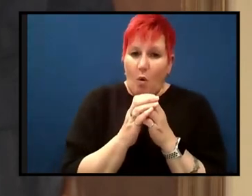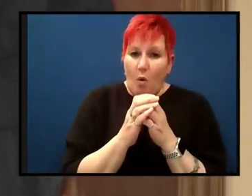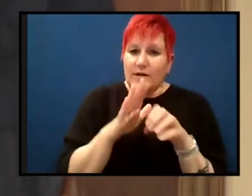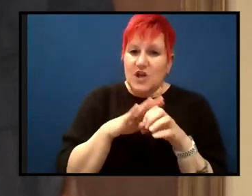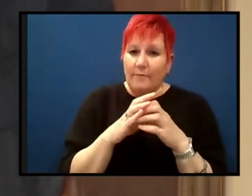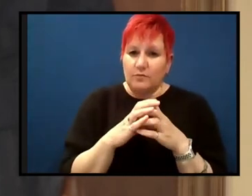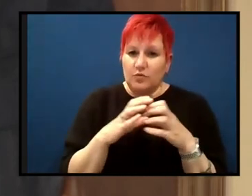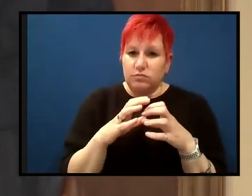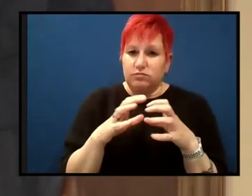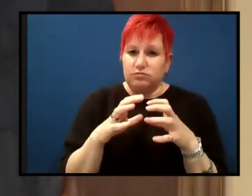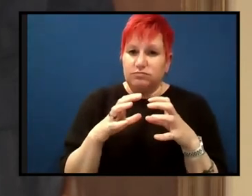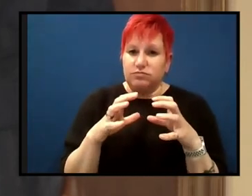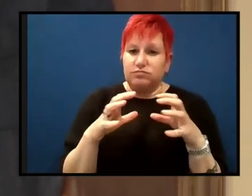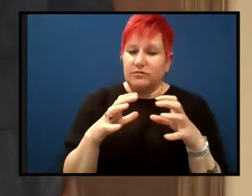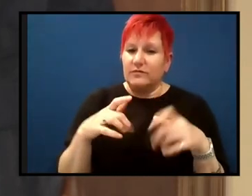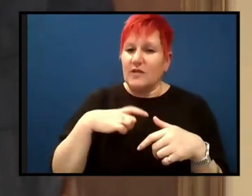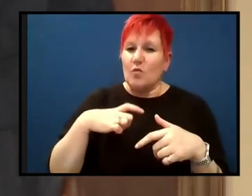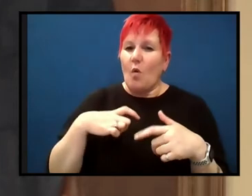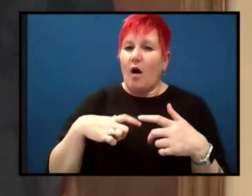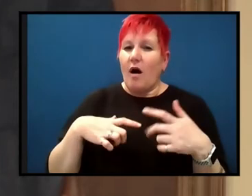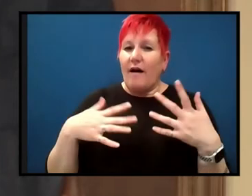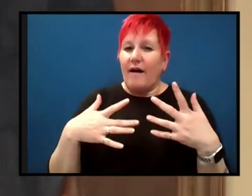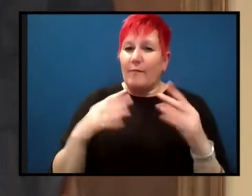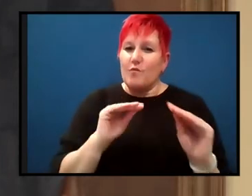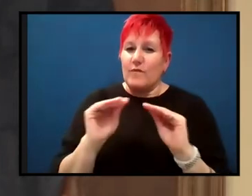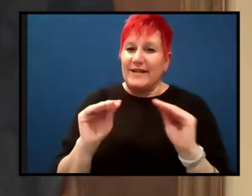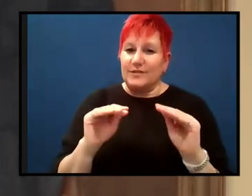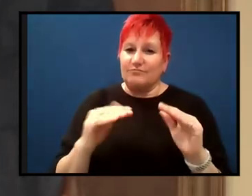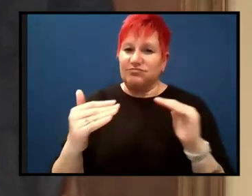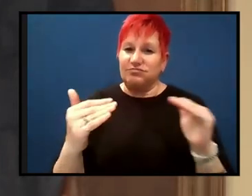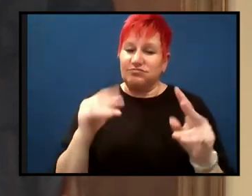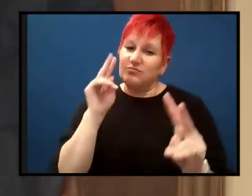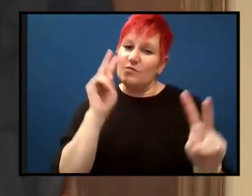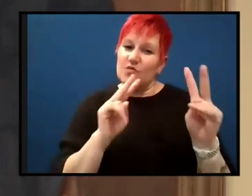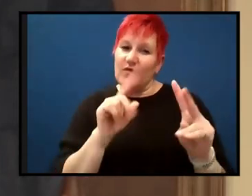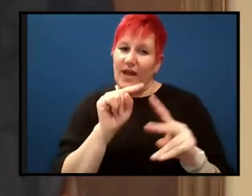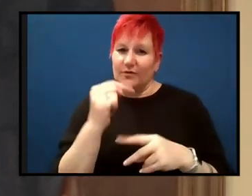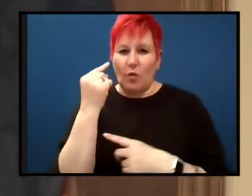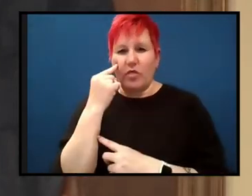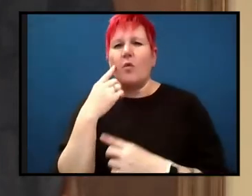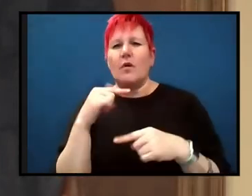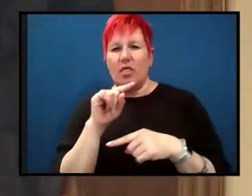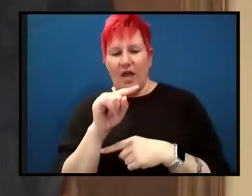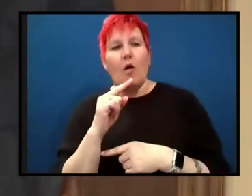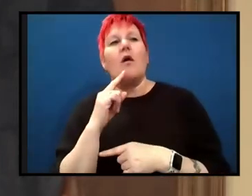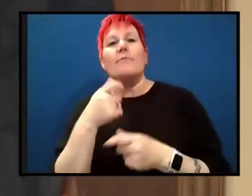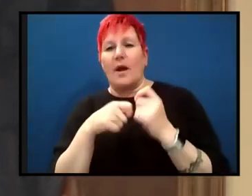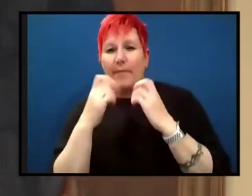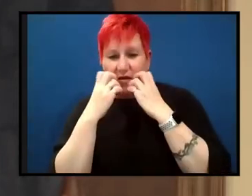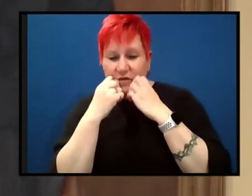bigger and that's what's driving the movement and some of the observations that we would consider to be evidence for plate tectonics.